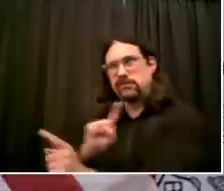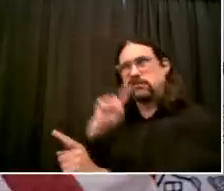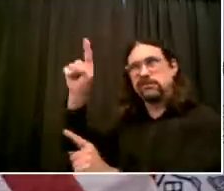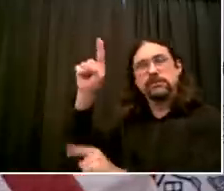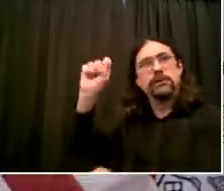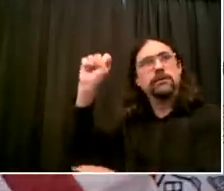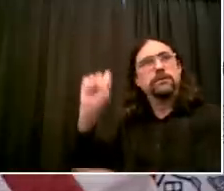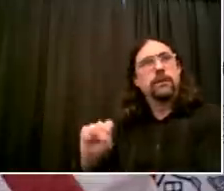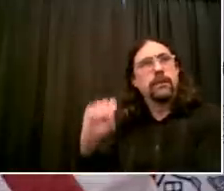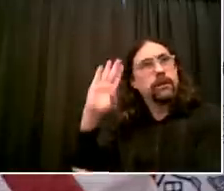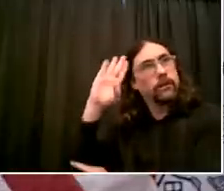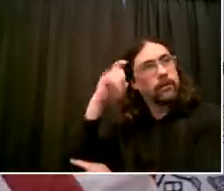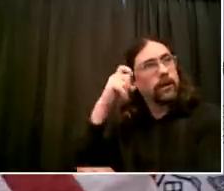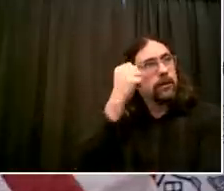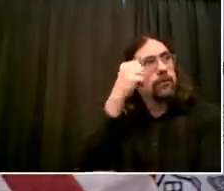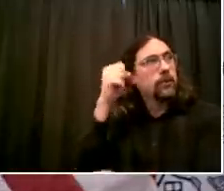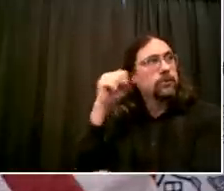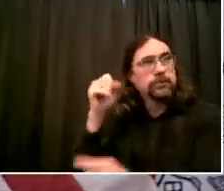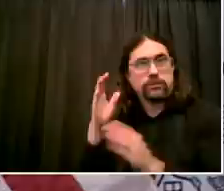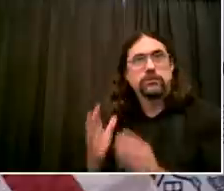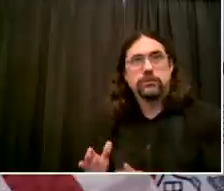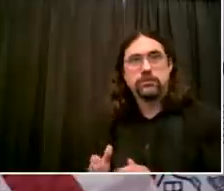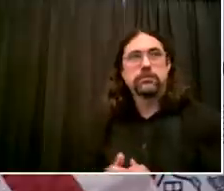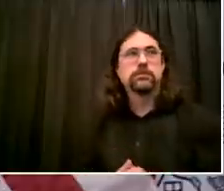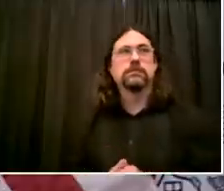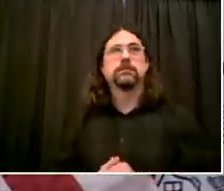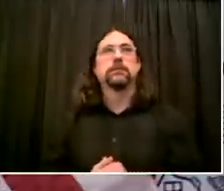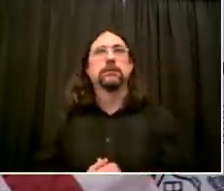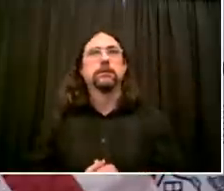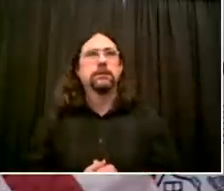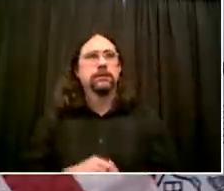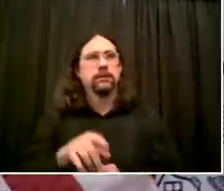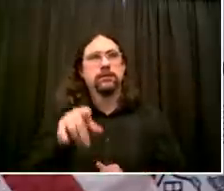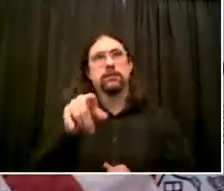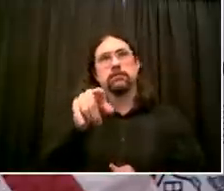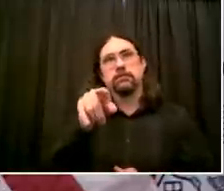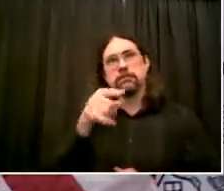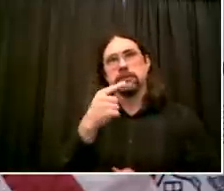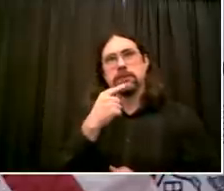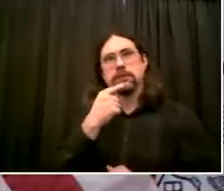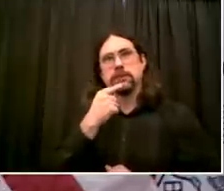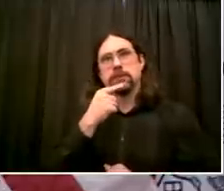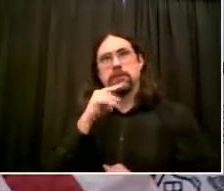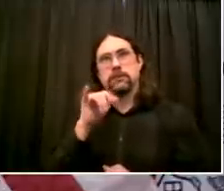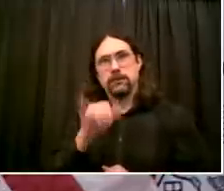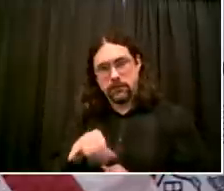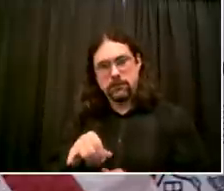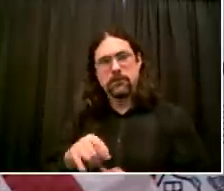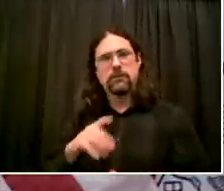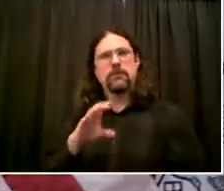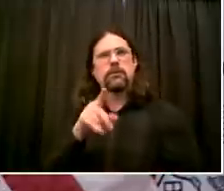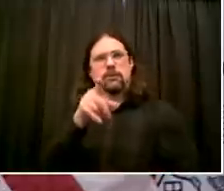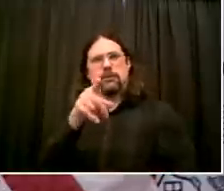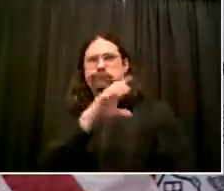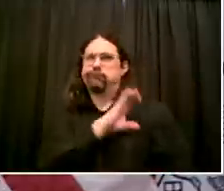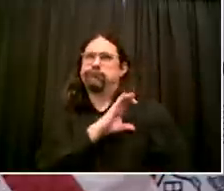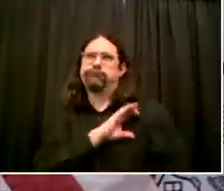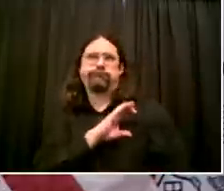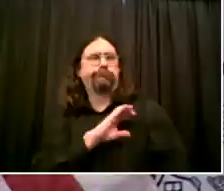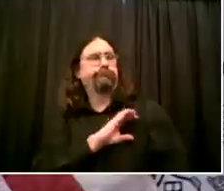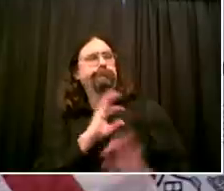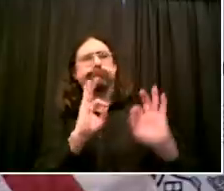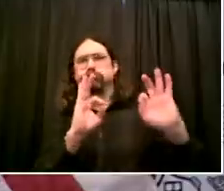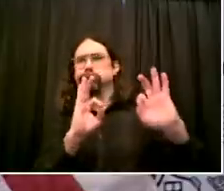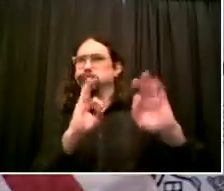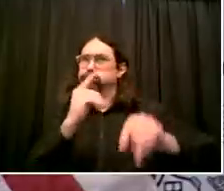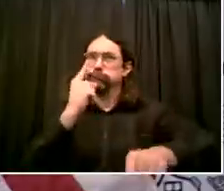had acted effectively. You claimed that were City Hall observers who saw a different reality on the ground. This